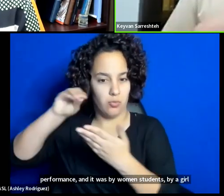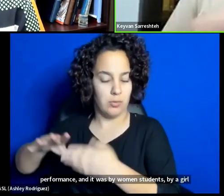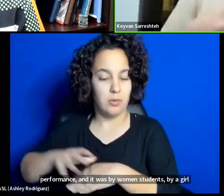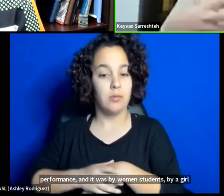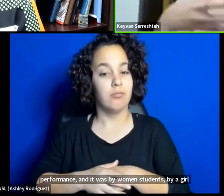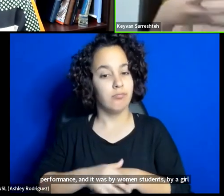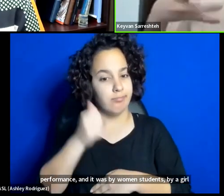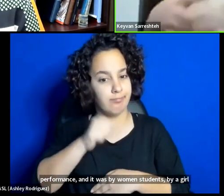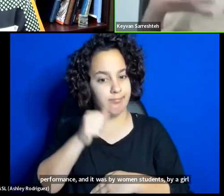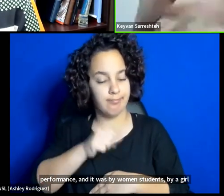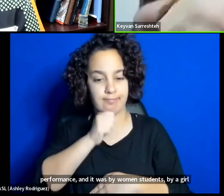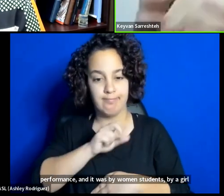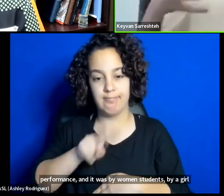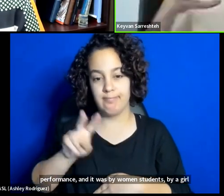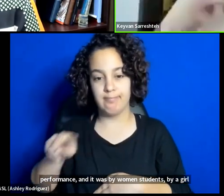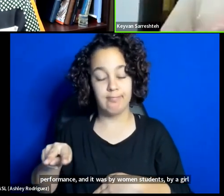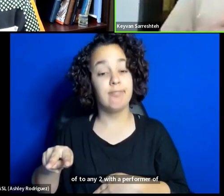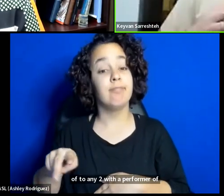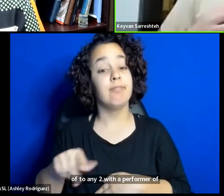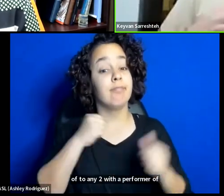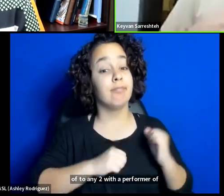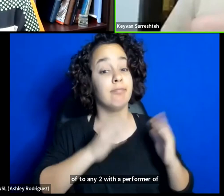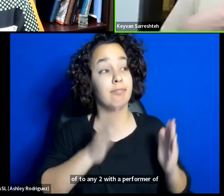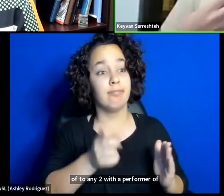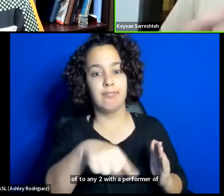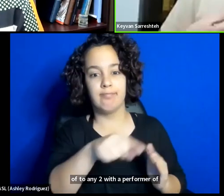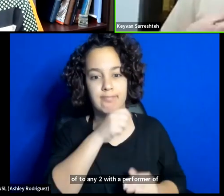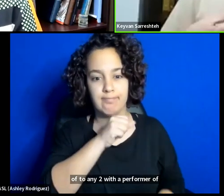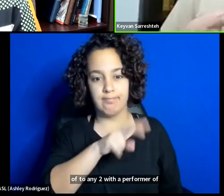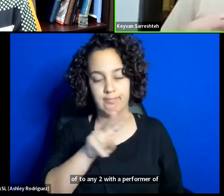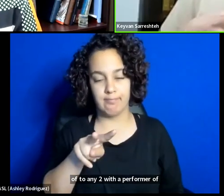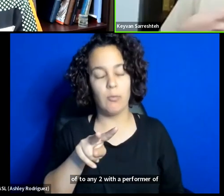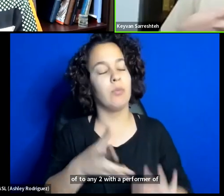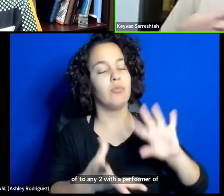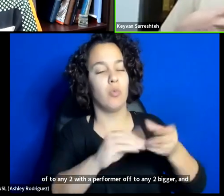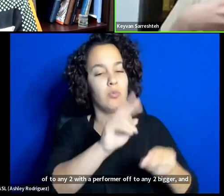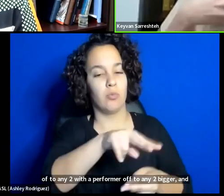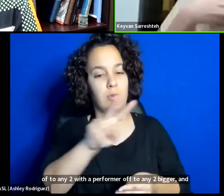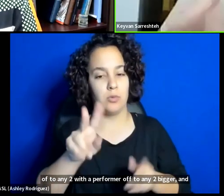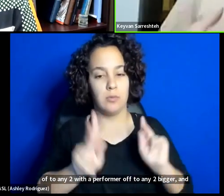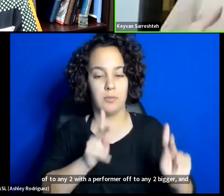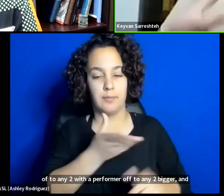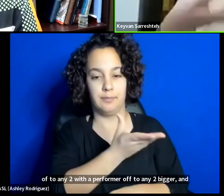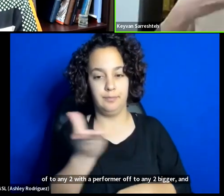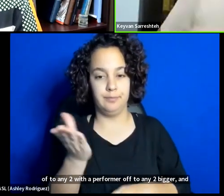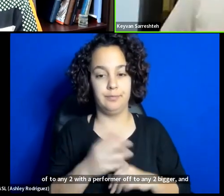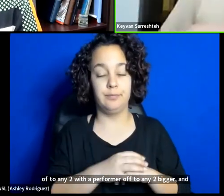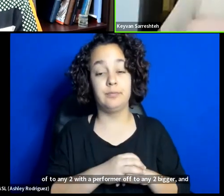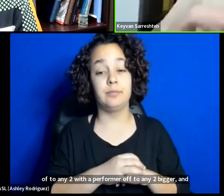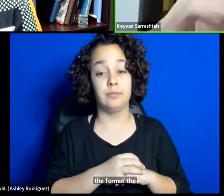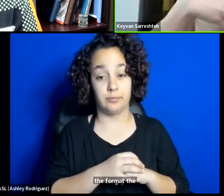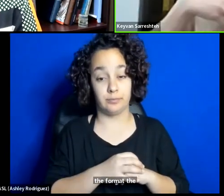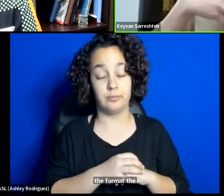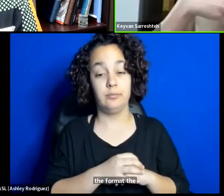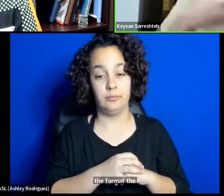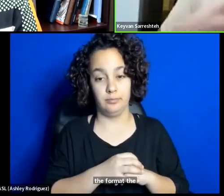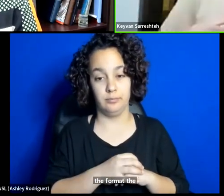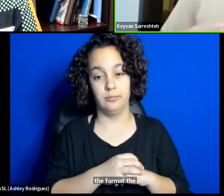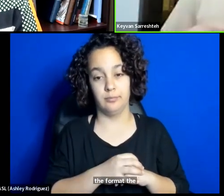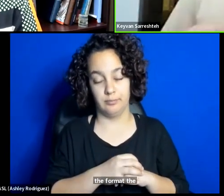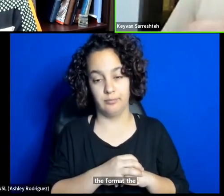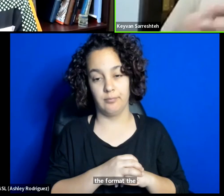with a performer of 22, a girl. And the performer, the performer, the performer, and the